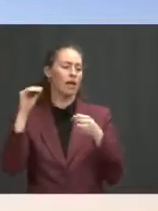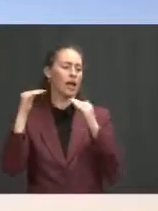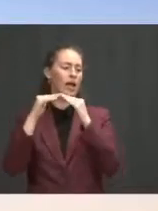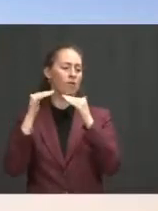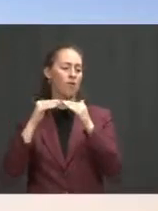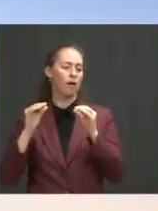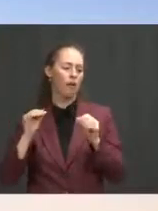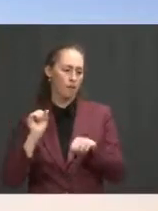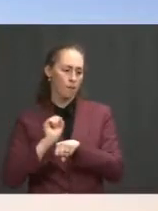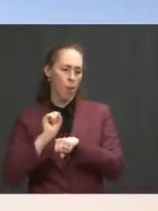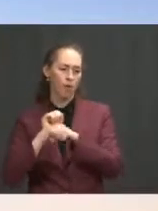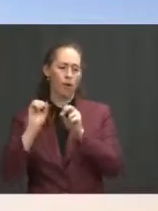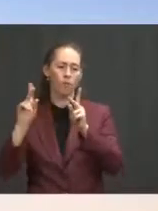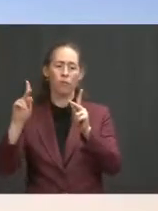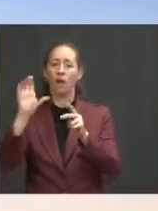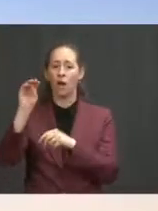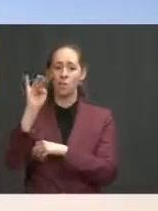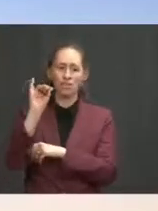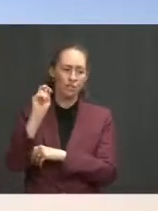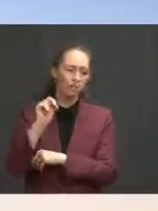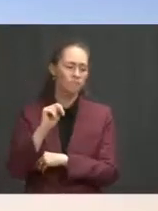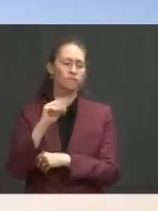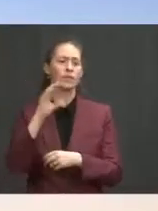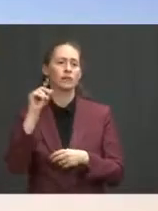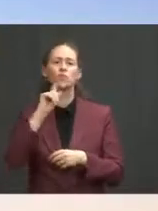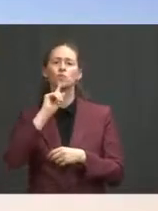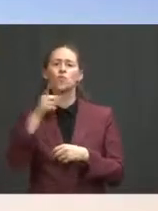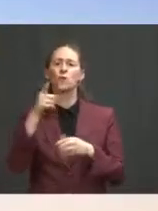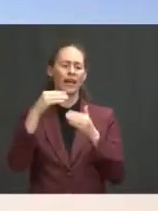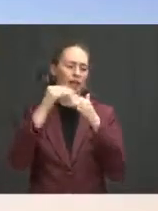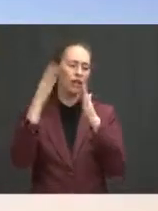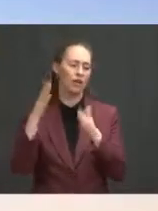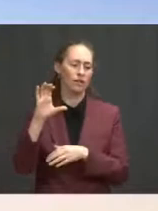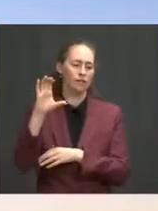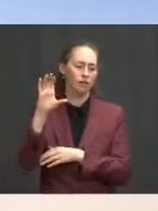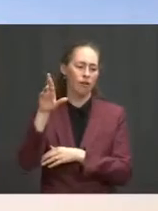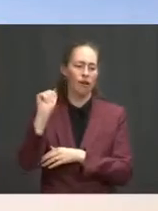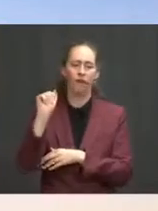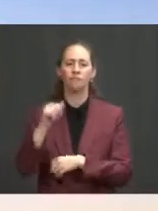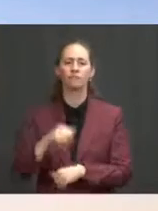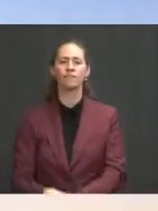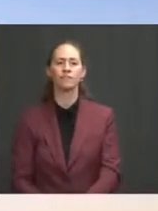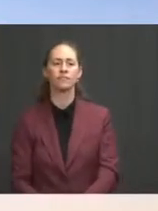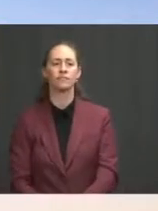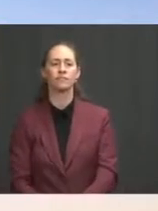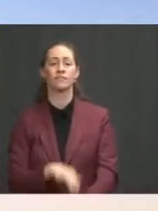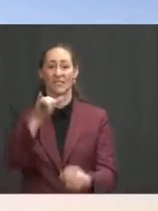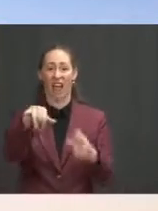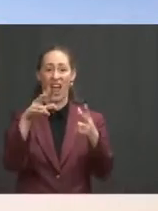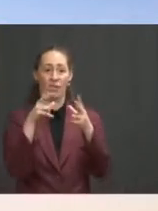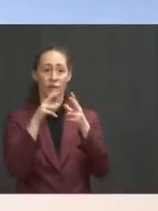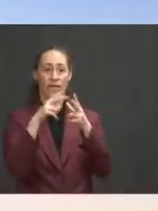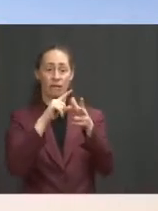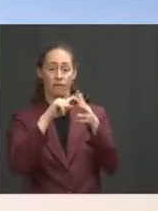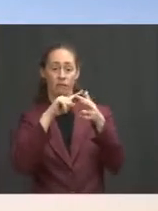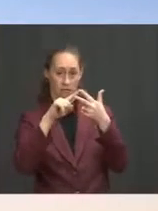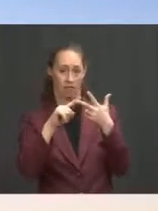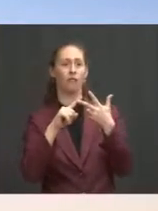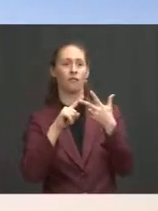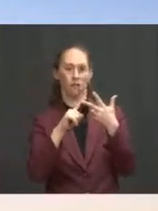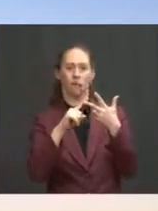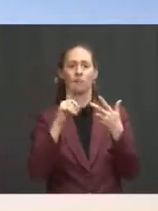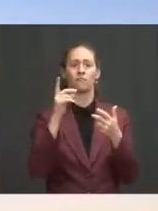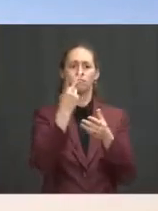discrimination. Each of these bills are common sense protections that passed with bipartisan support. Bipartisanship, alive and well in